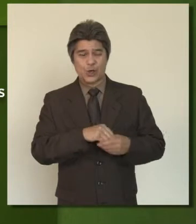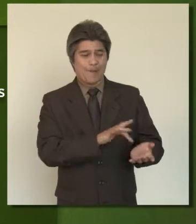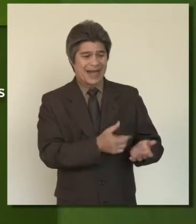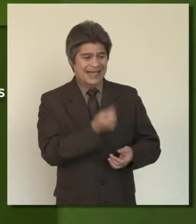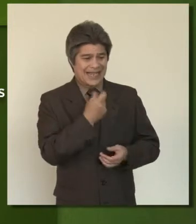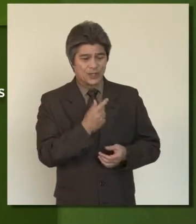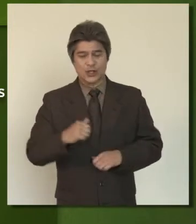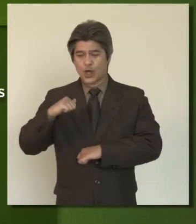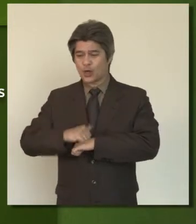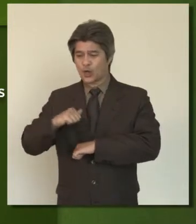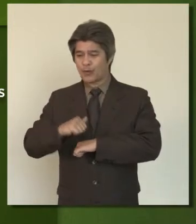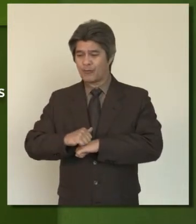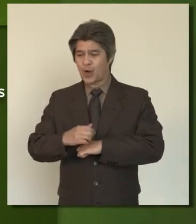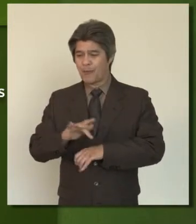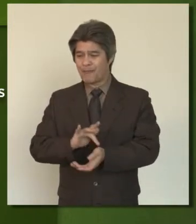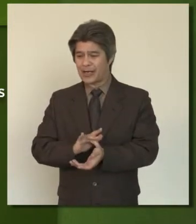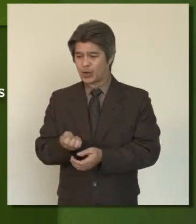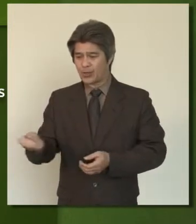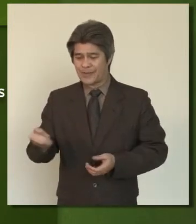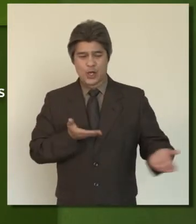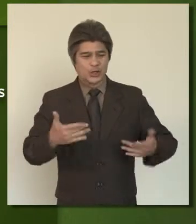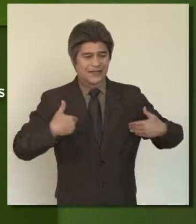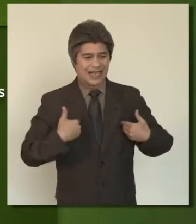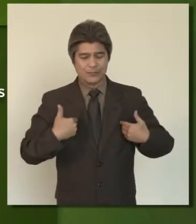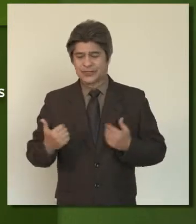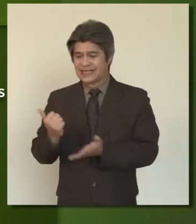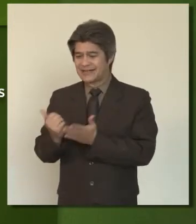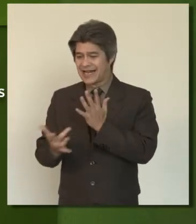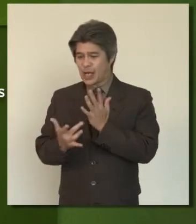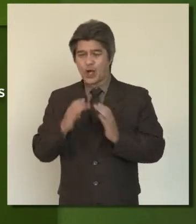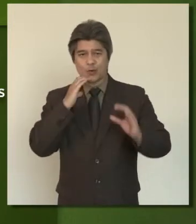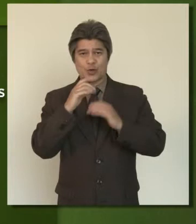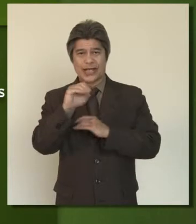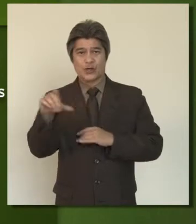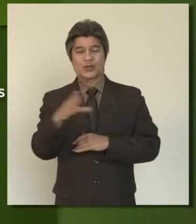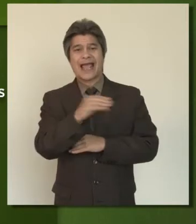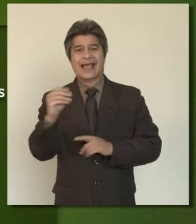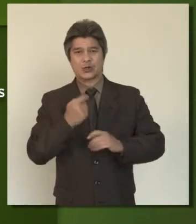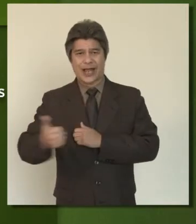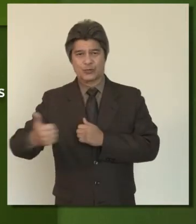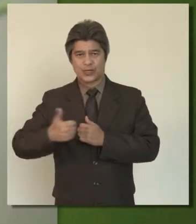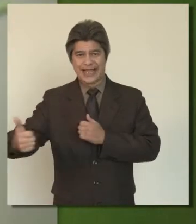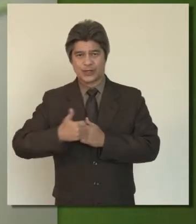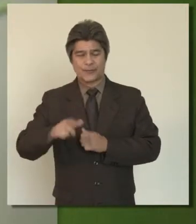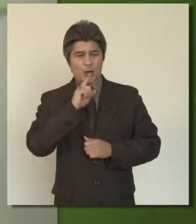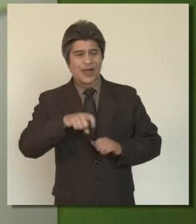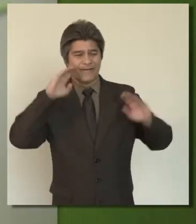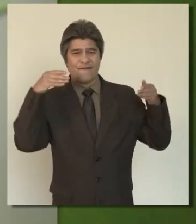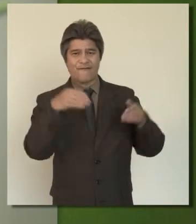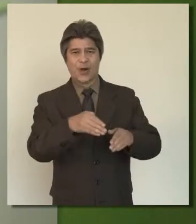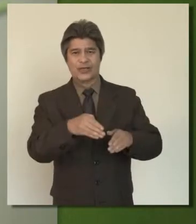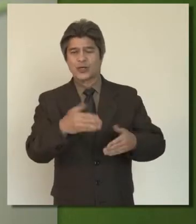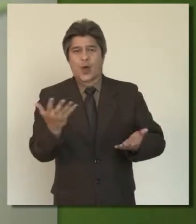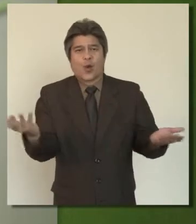include medications, durable medical equipment, service animals, assistive technology, communication tools and transportation. You really have to be